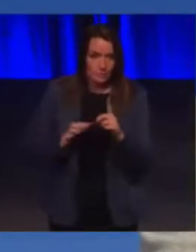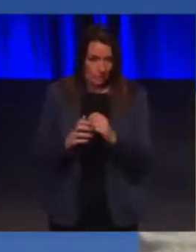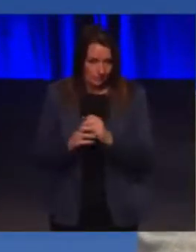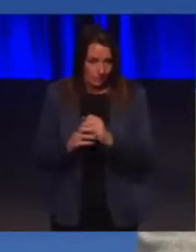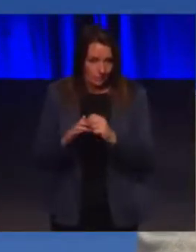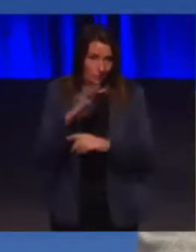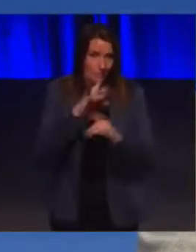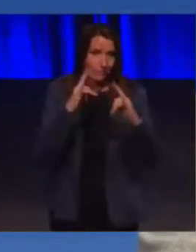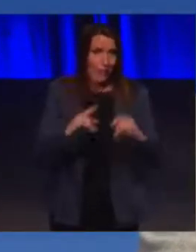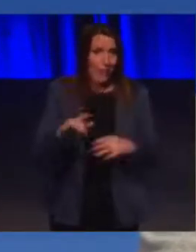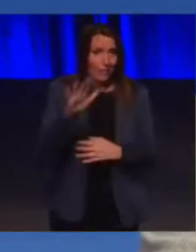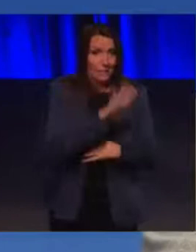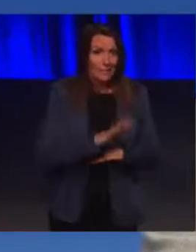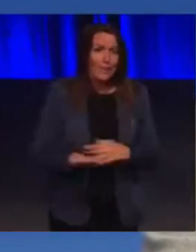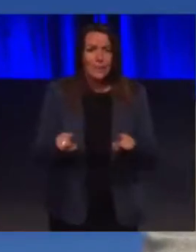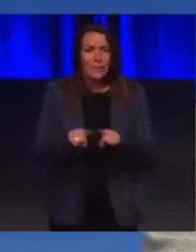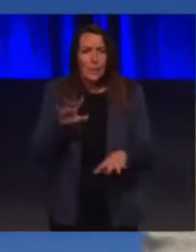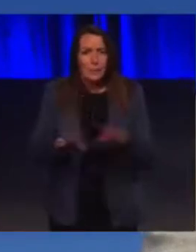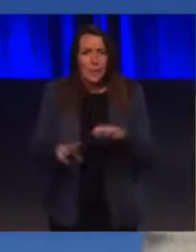almost the size of Belgium.